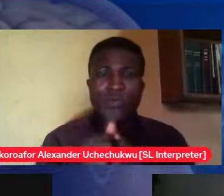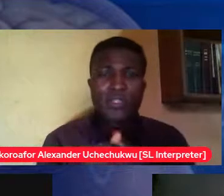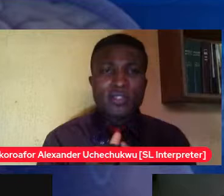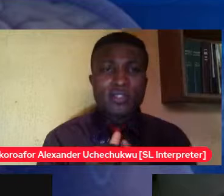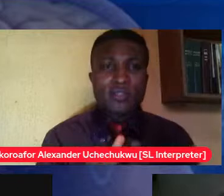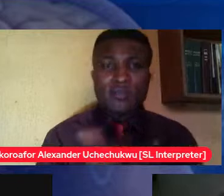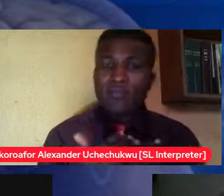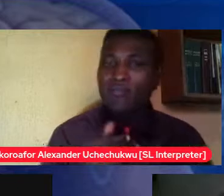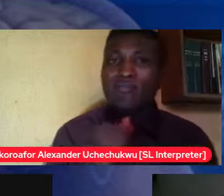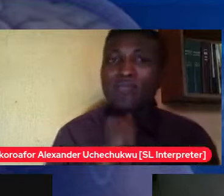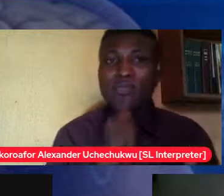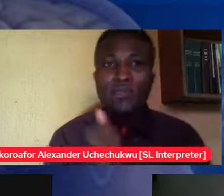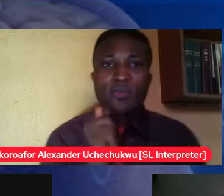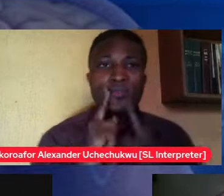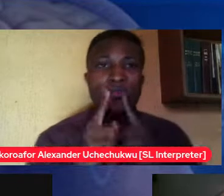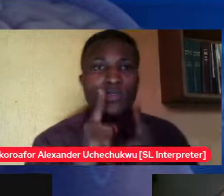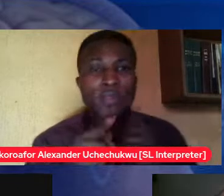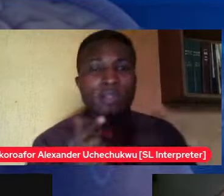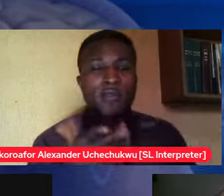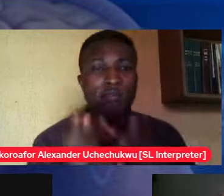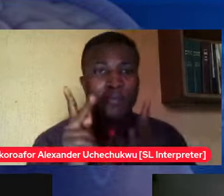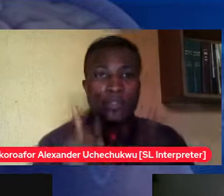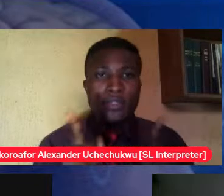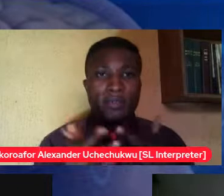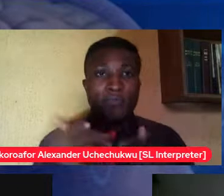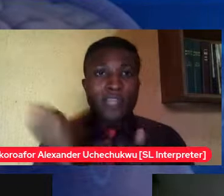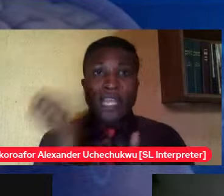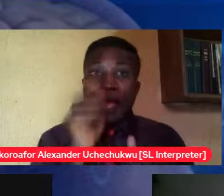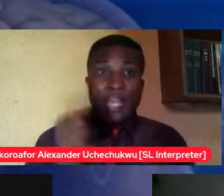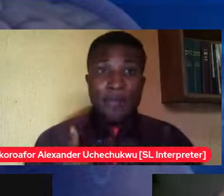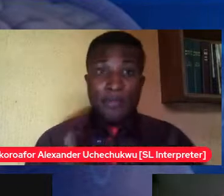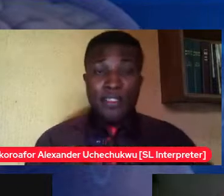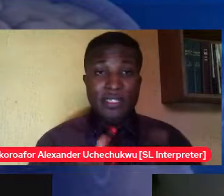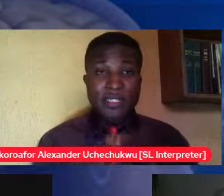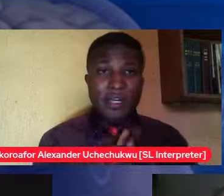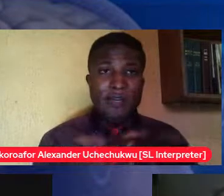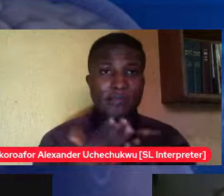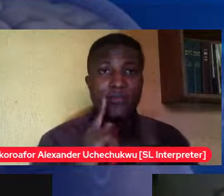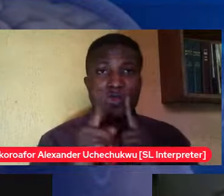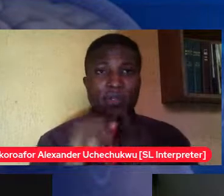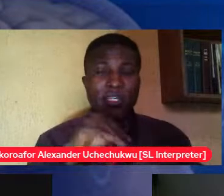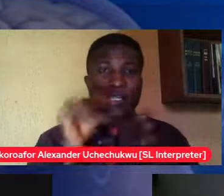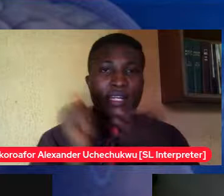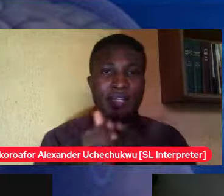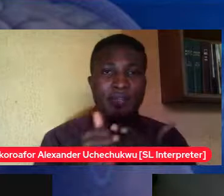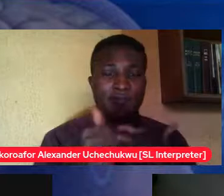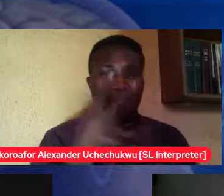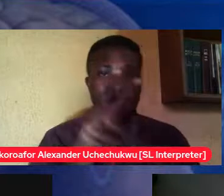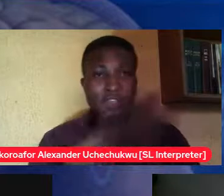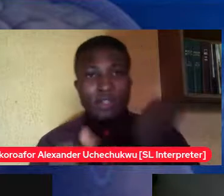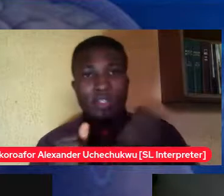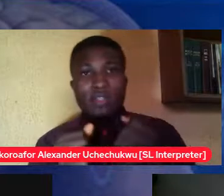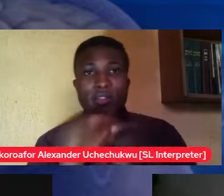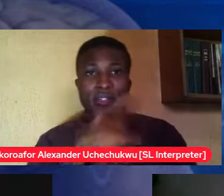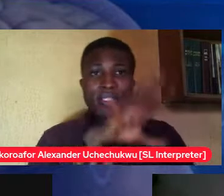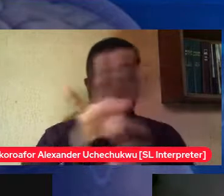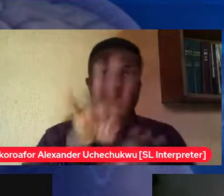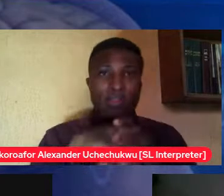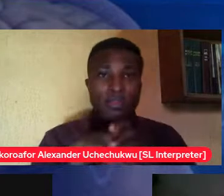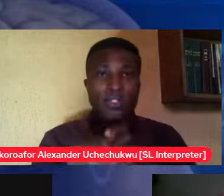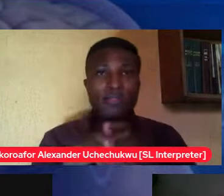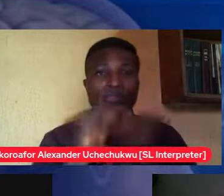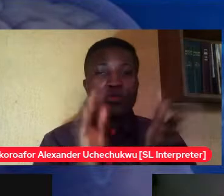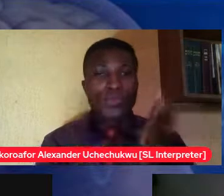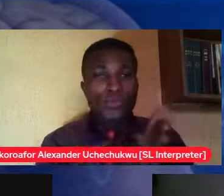who has you know either thought in an inclusive school even children that are non-verbal make friends true and it's